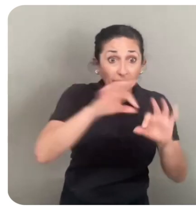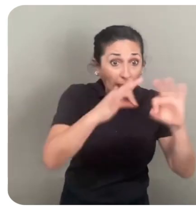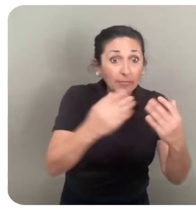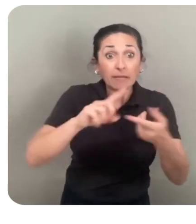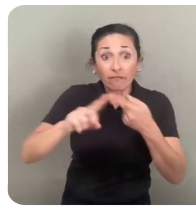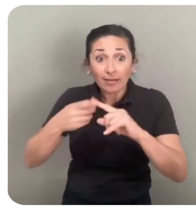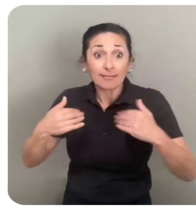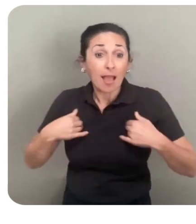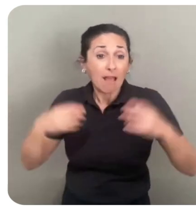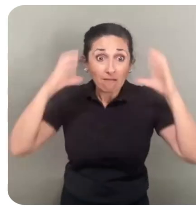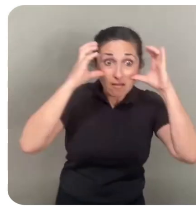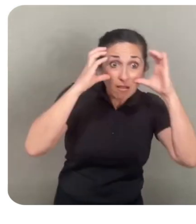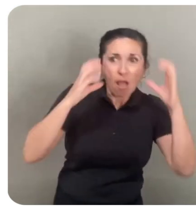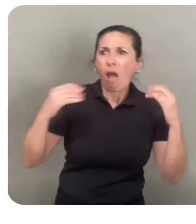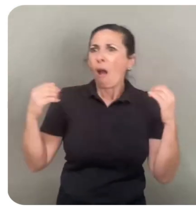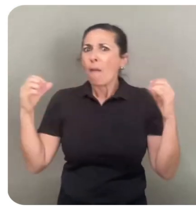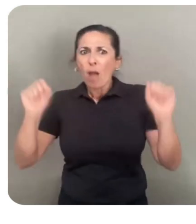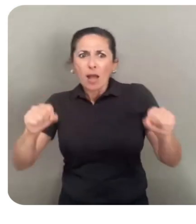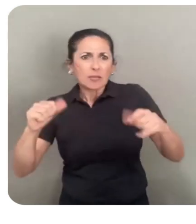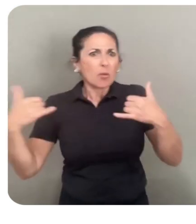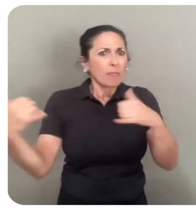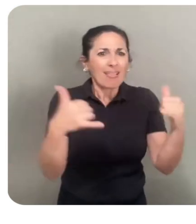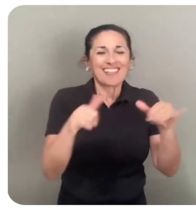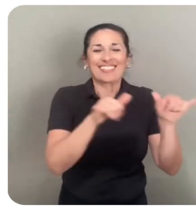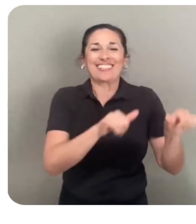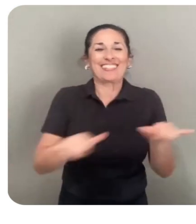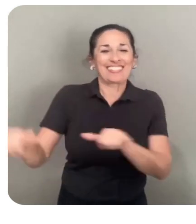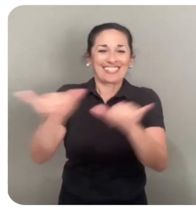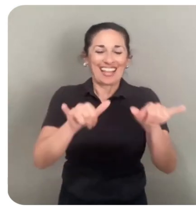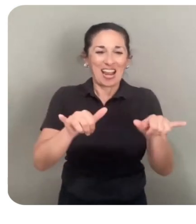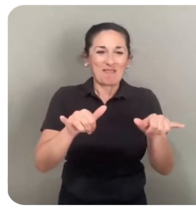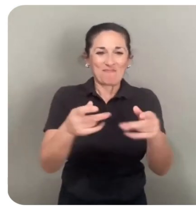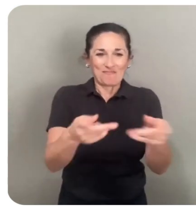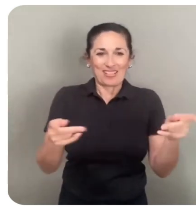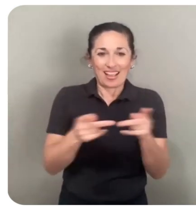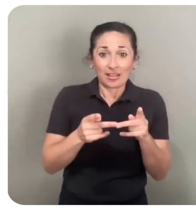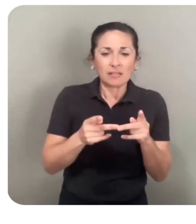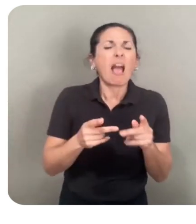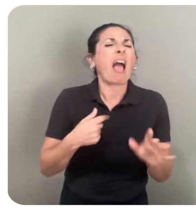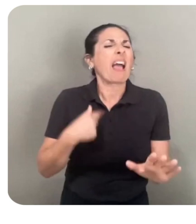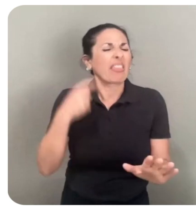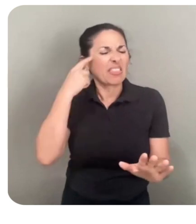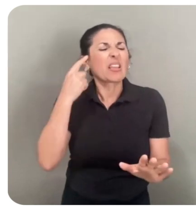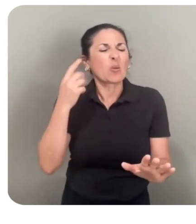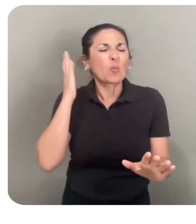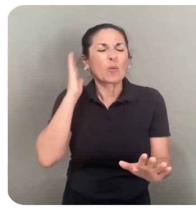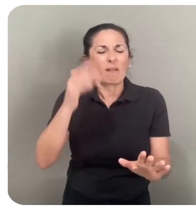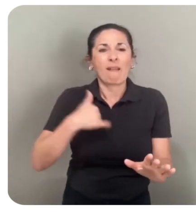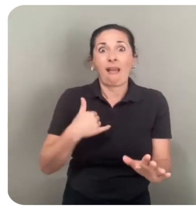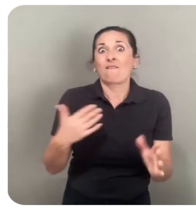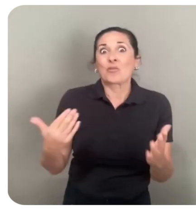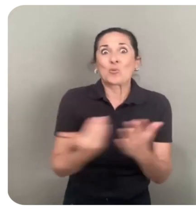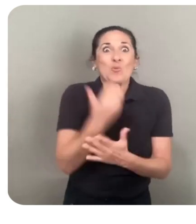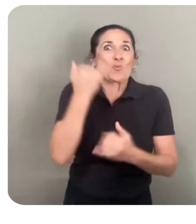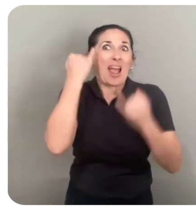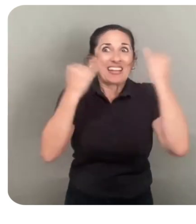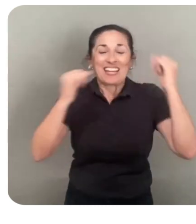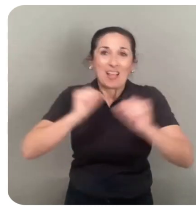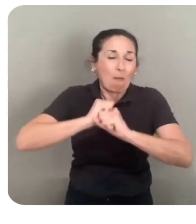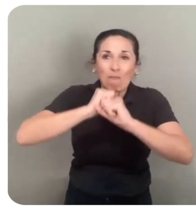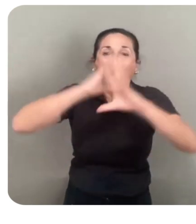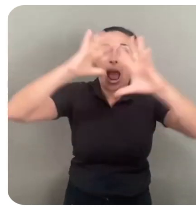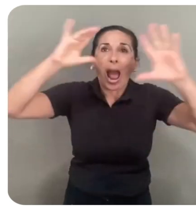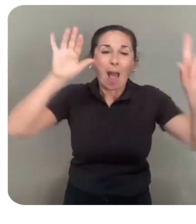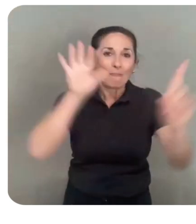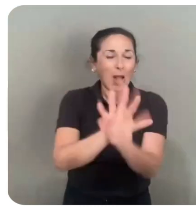only possible by playing together in the same space. I think we'll have several breakout hits here as developers experiment in this new paradigm.